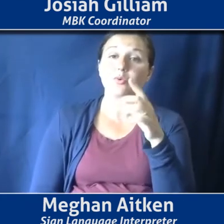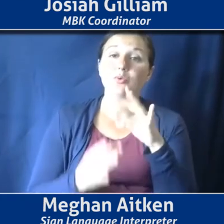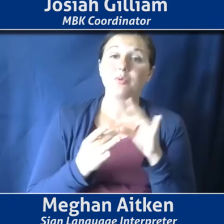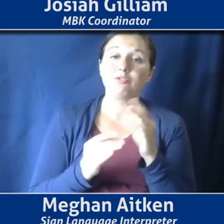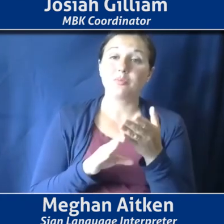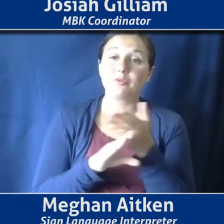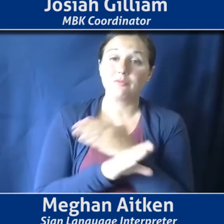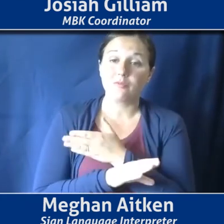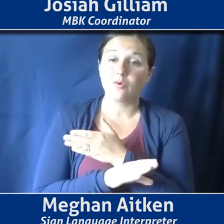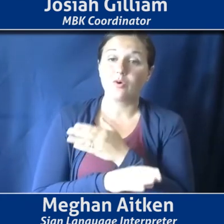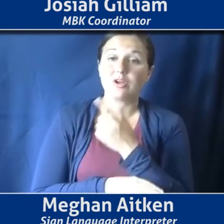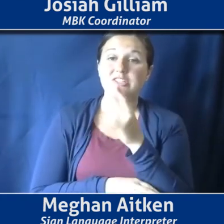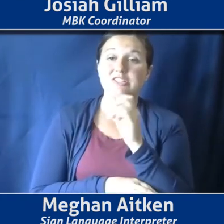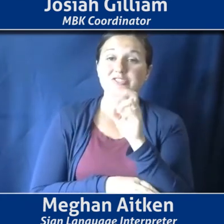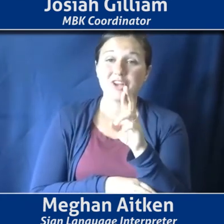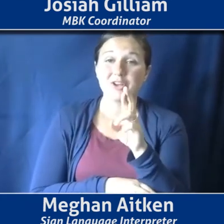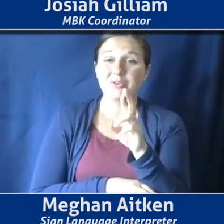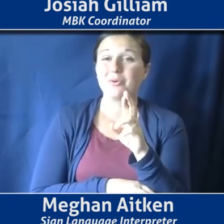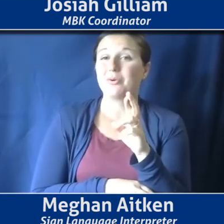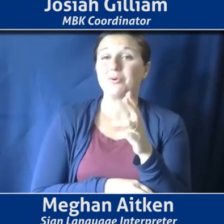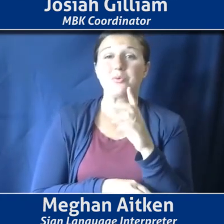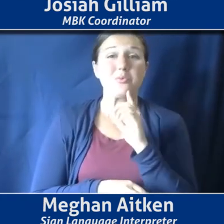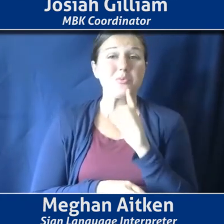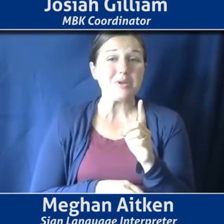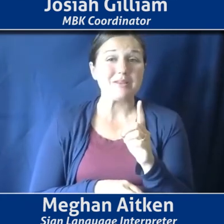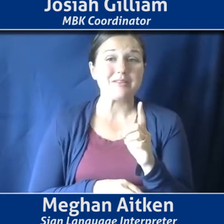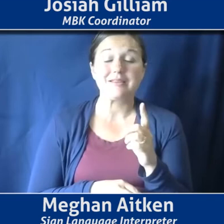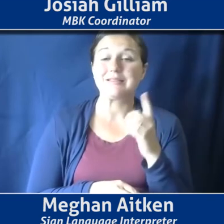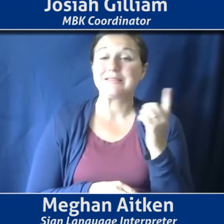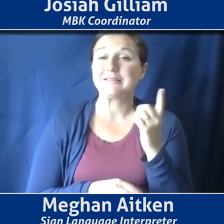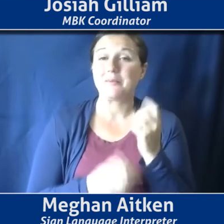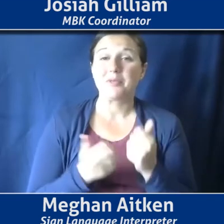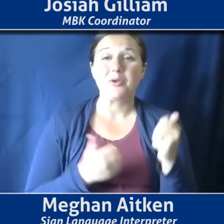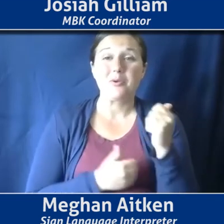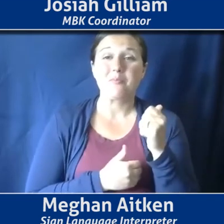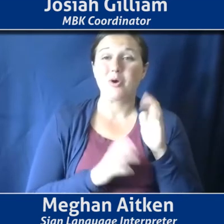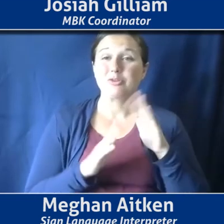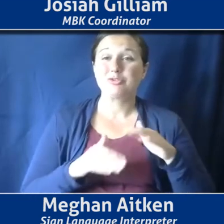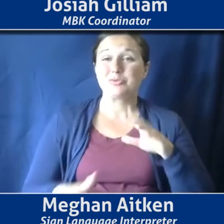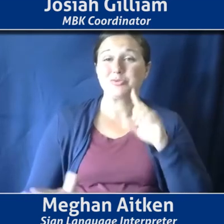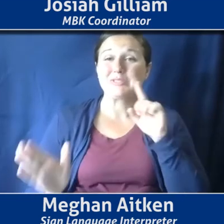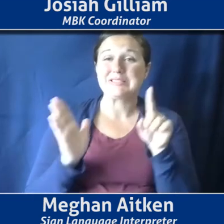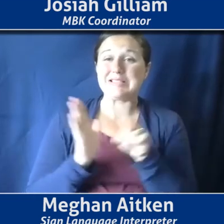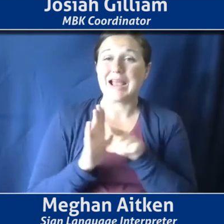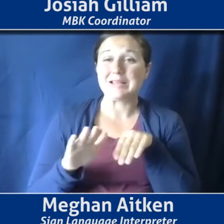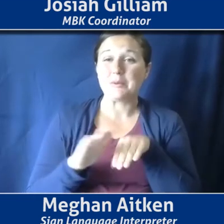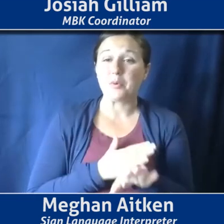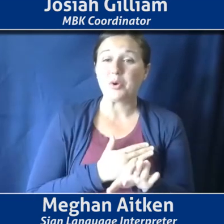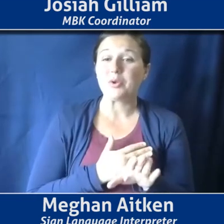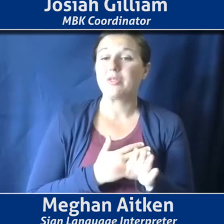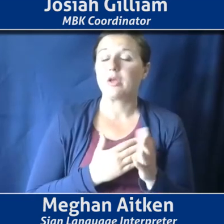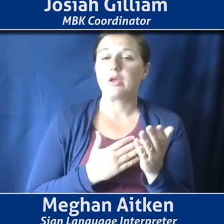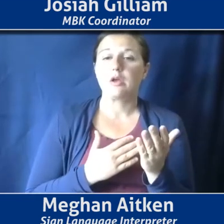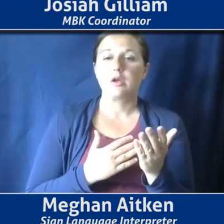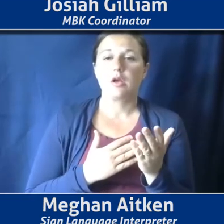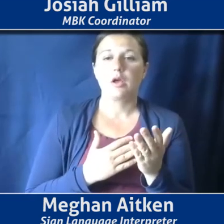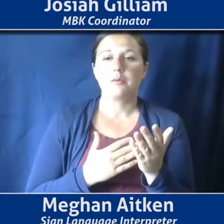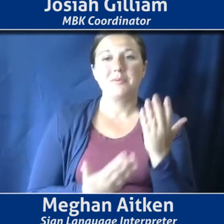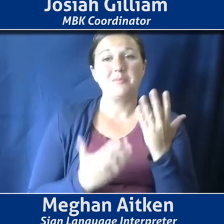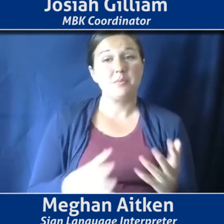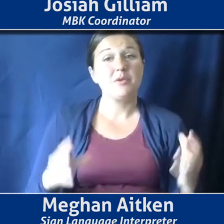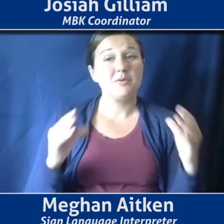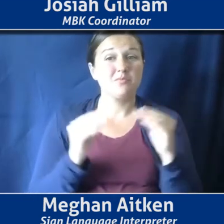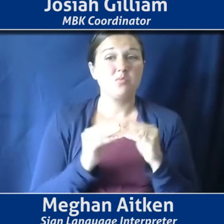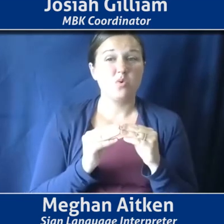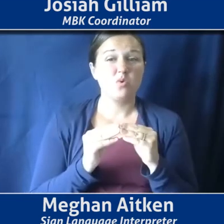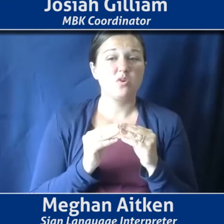gender is, is really, you know, something that most children are assigned at birth. I mean, I think there are some changes now with some parents, um,